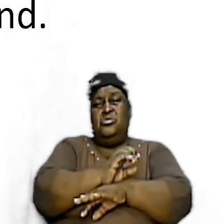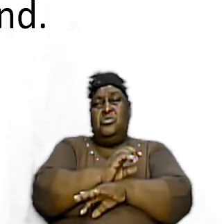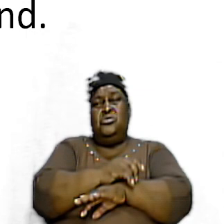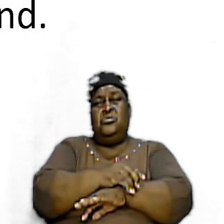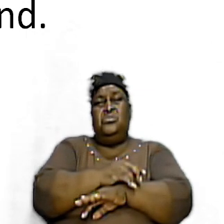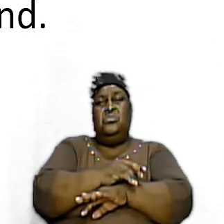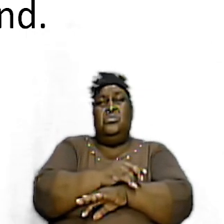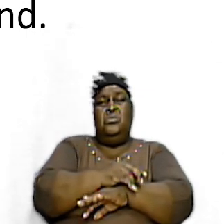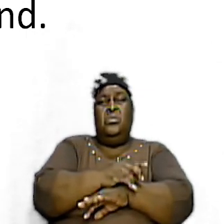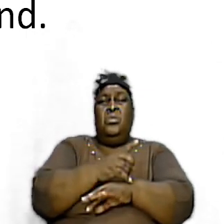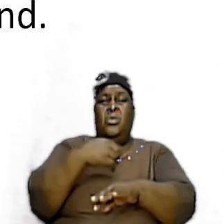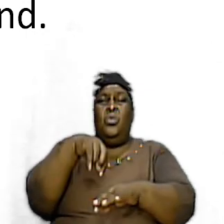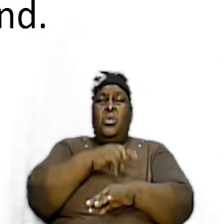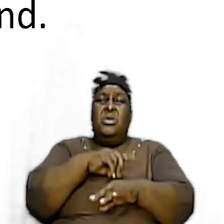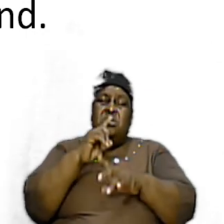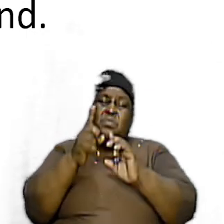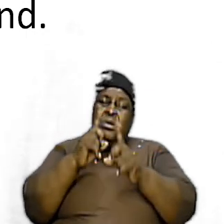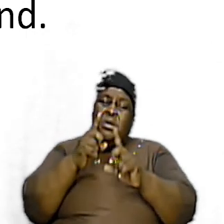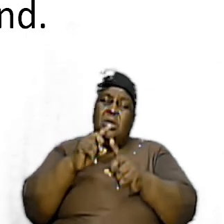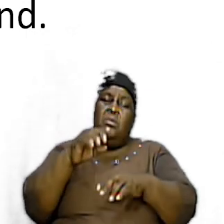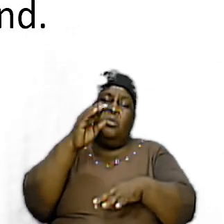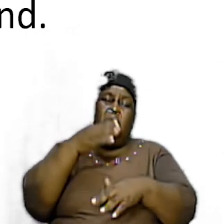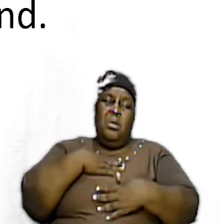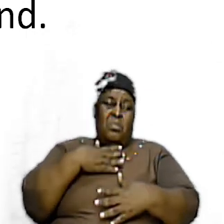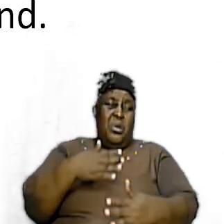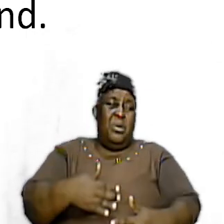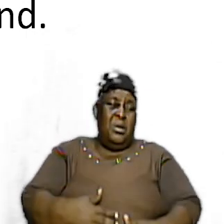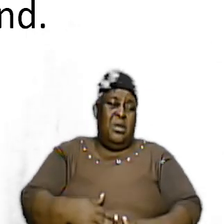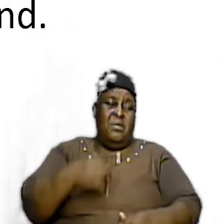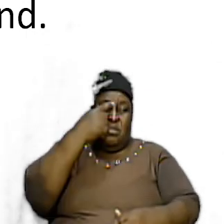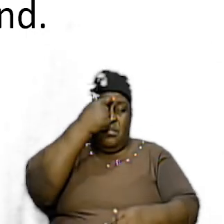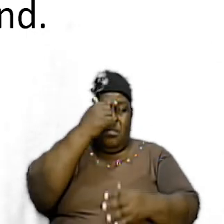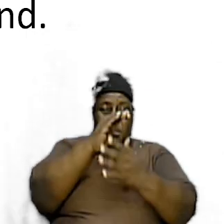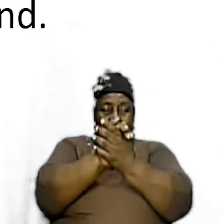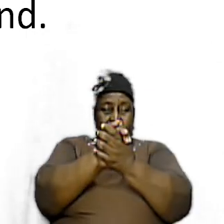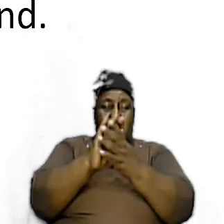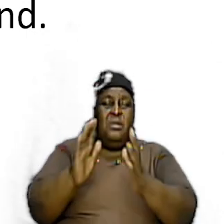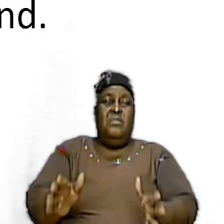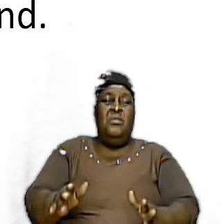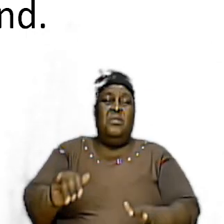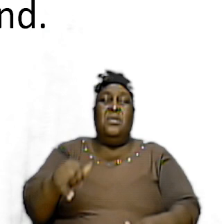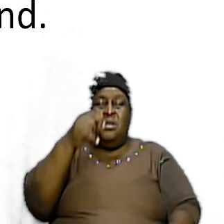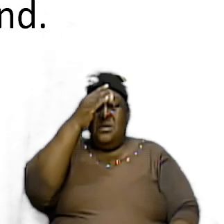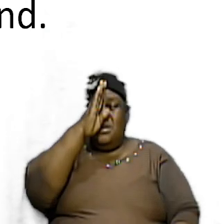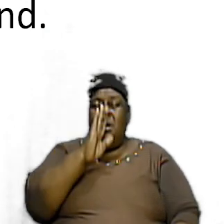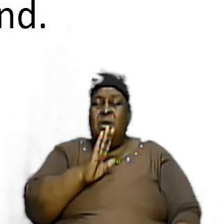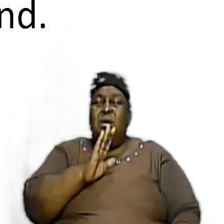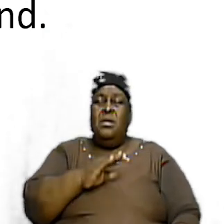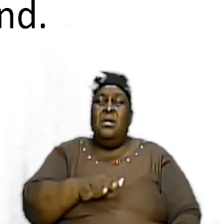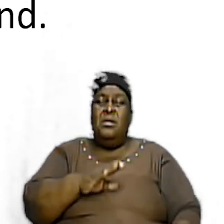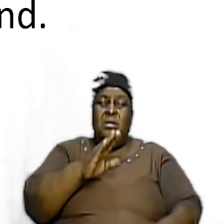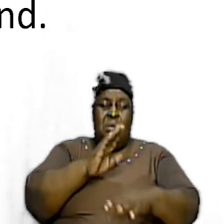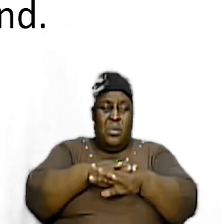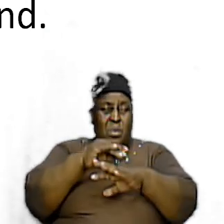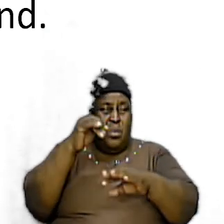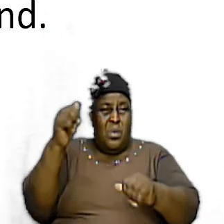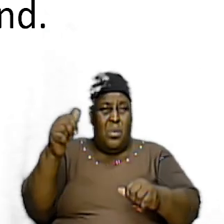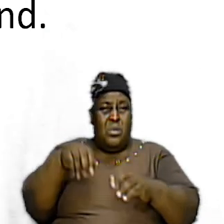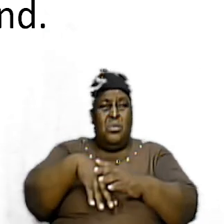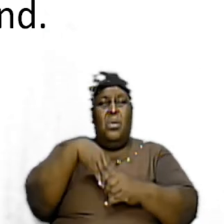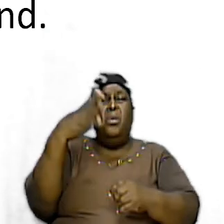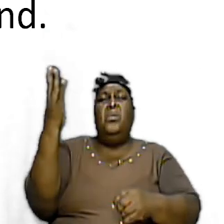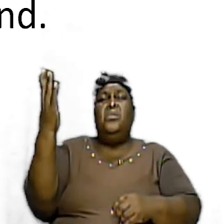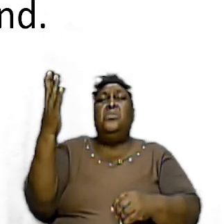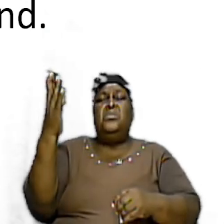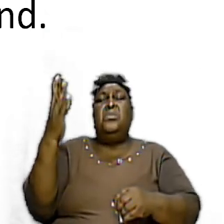we are talking about a body of believers that God has called out